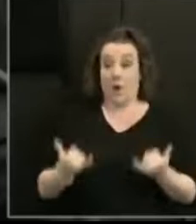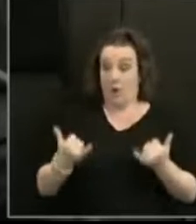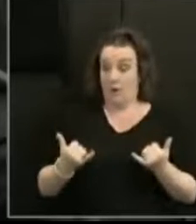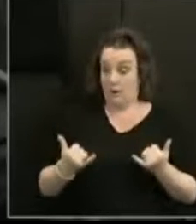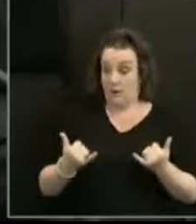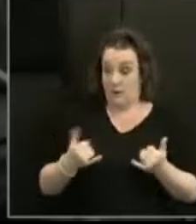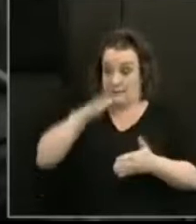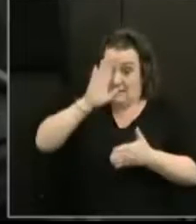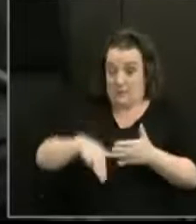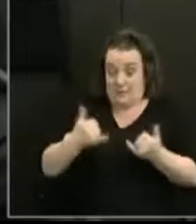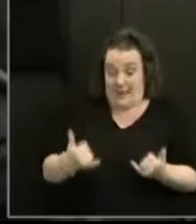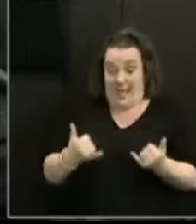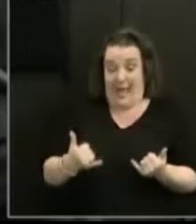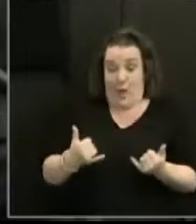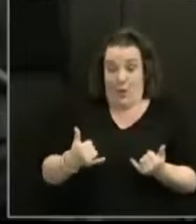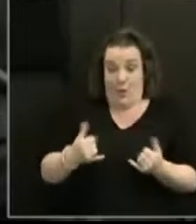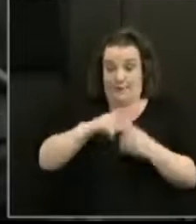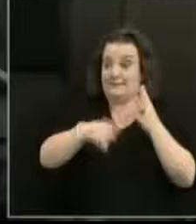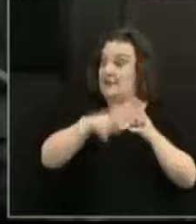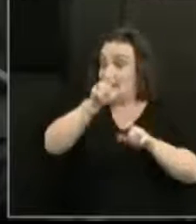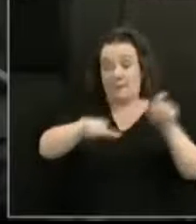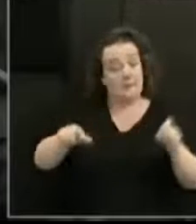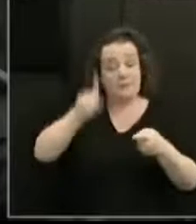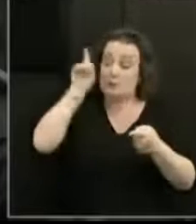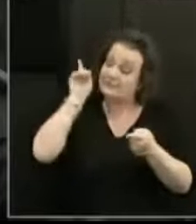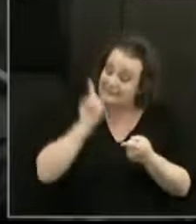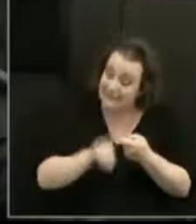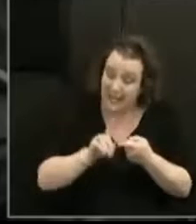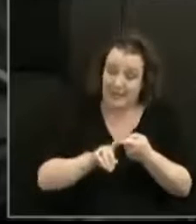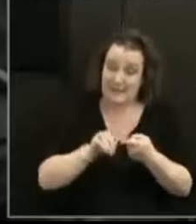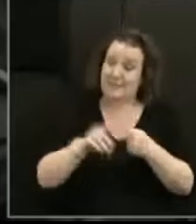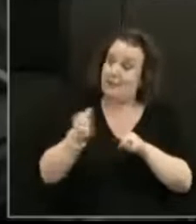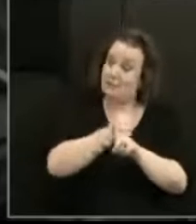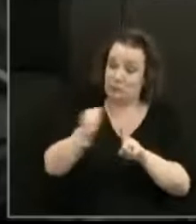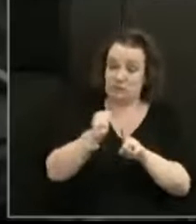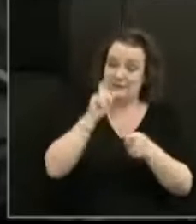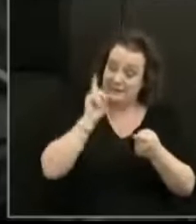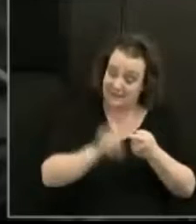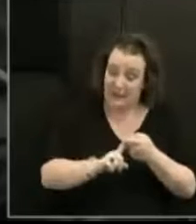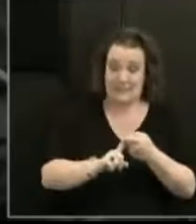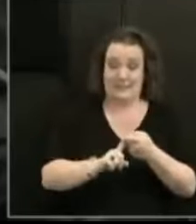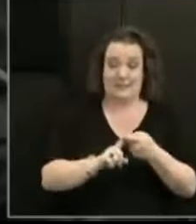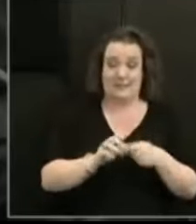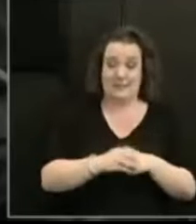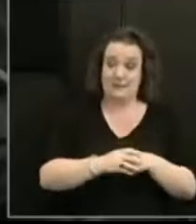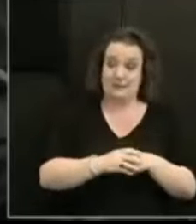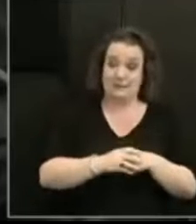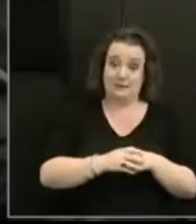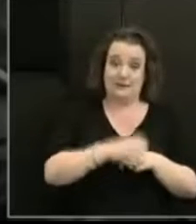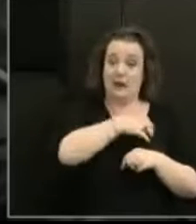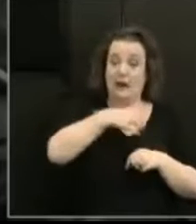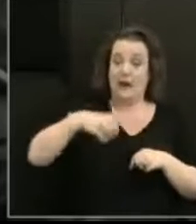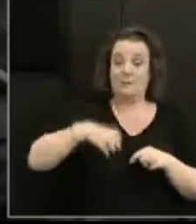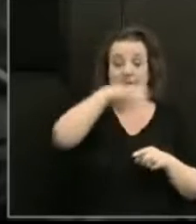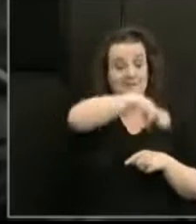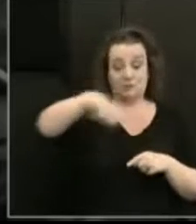because disabled people continue to experience abuse within state funded services.